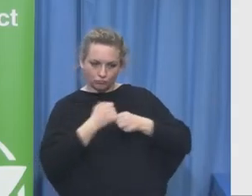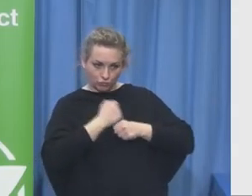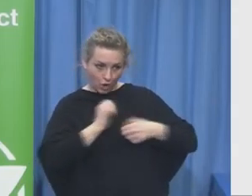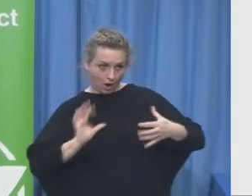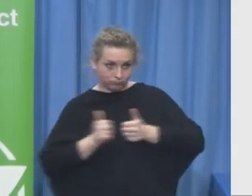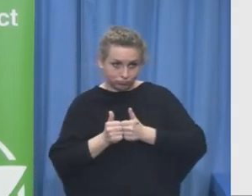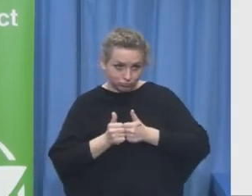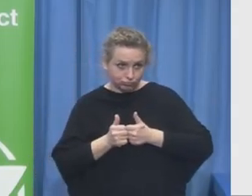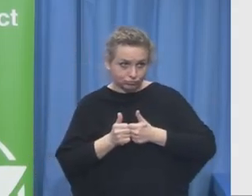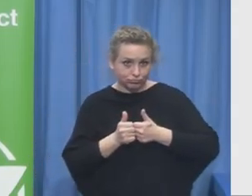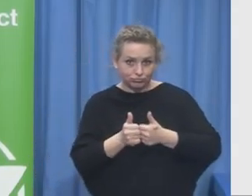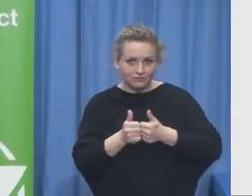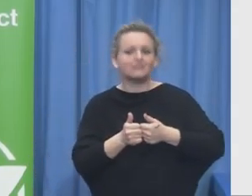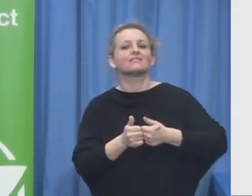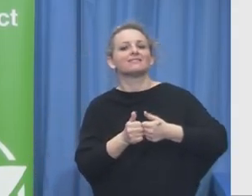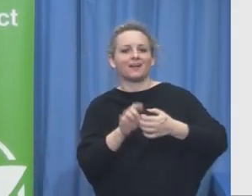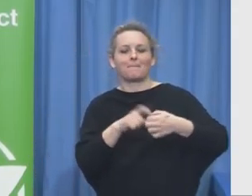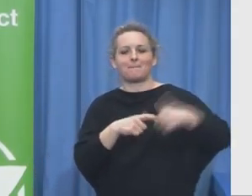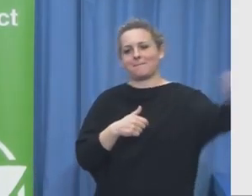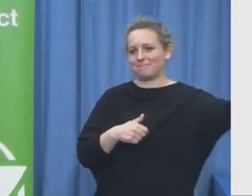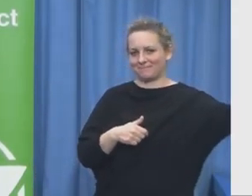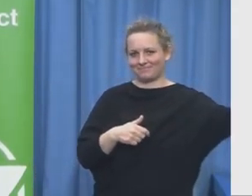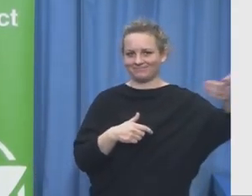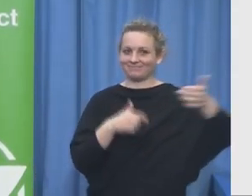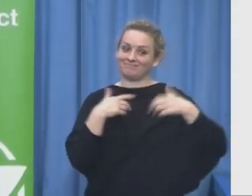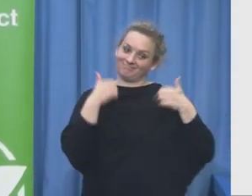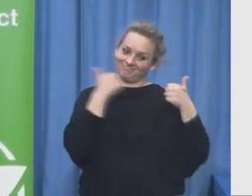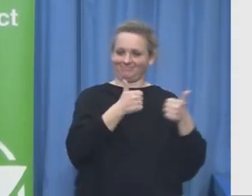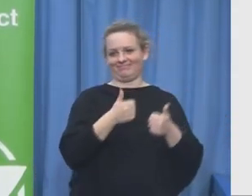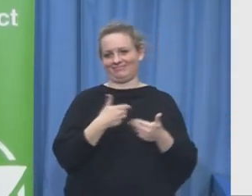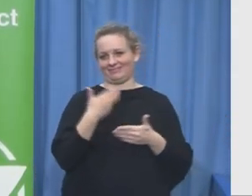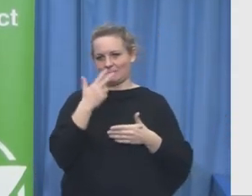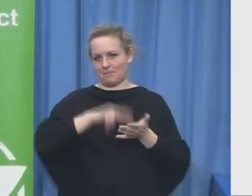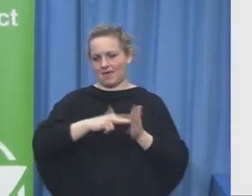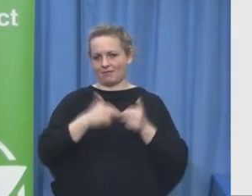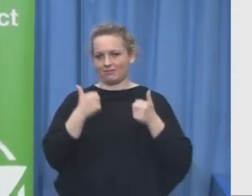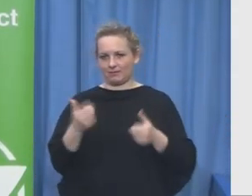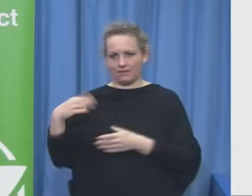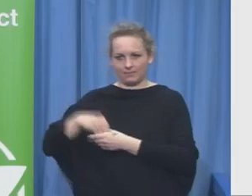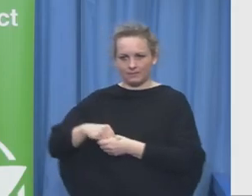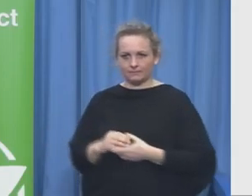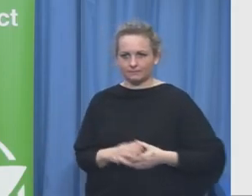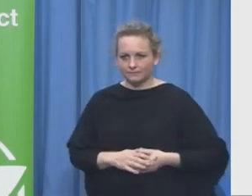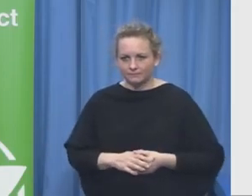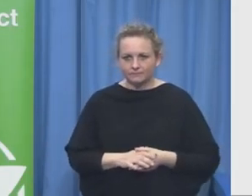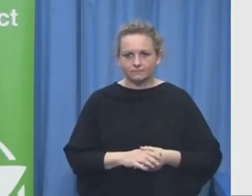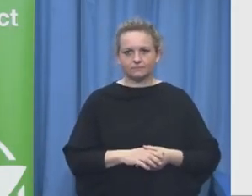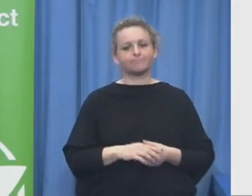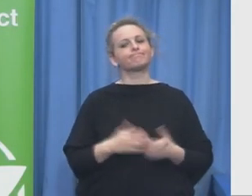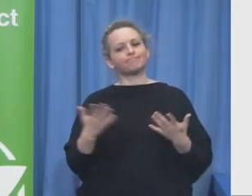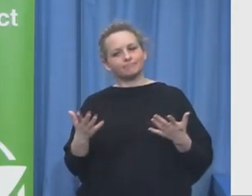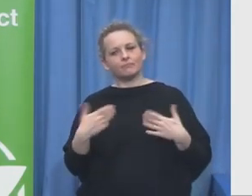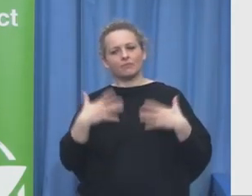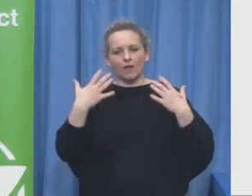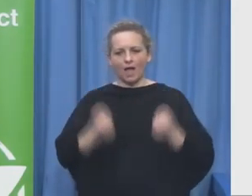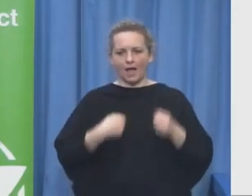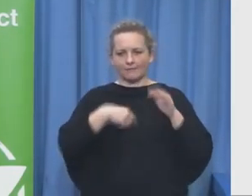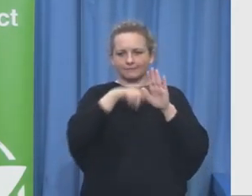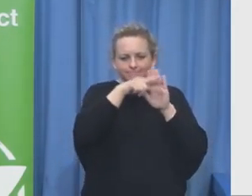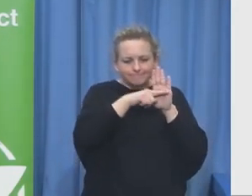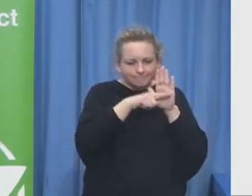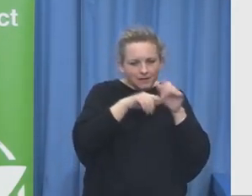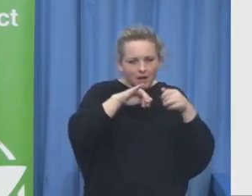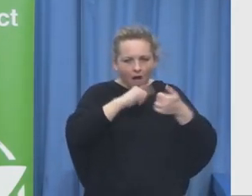everything is measurable there are different ways to measure impact and even if we have to start something that's maybe not